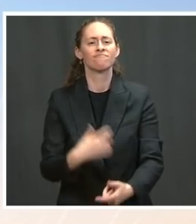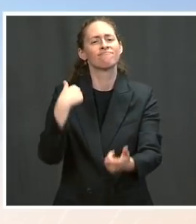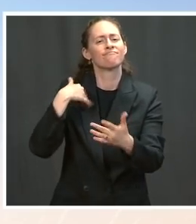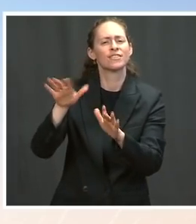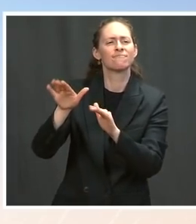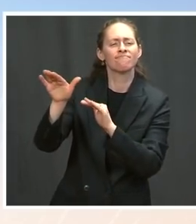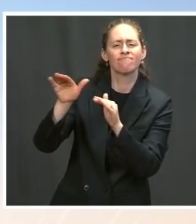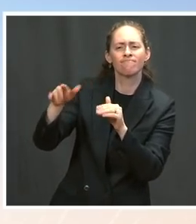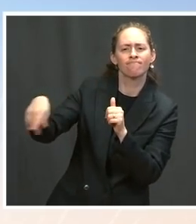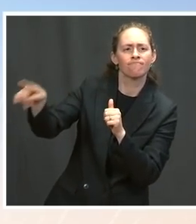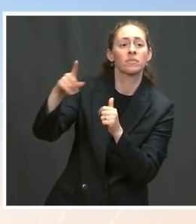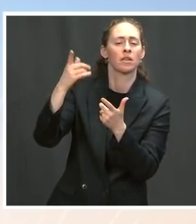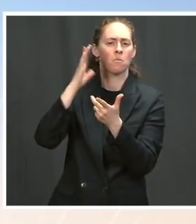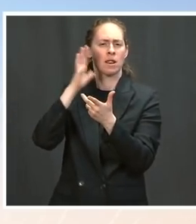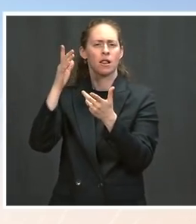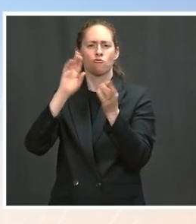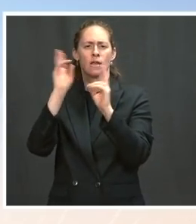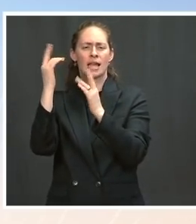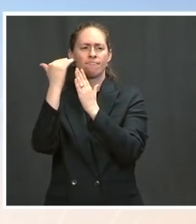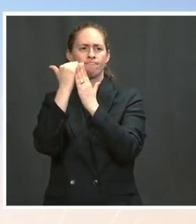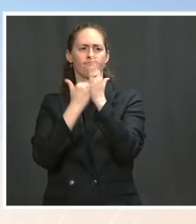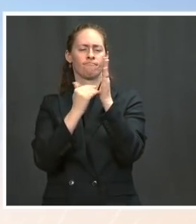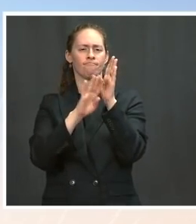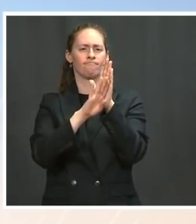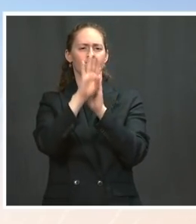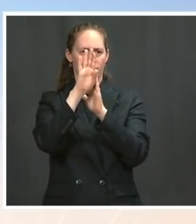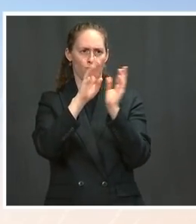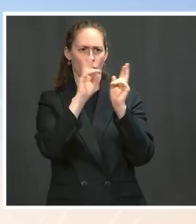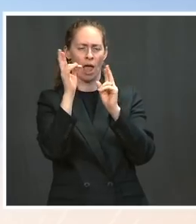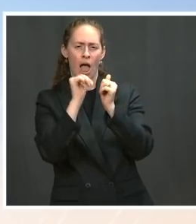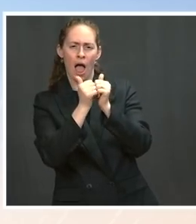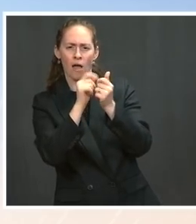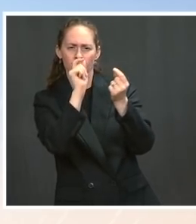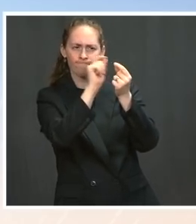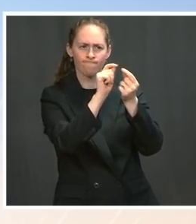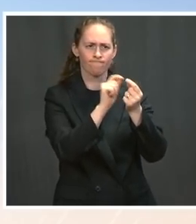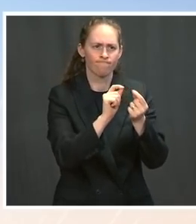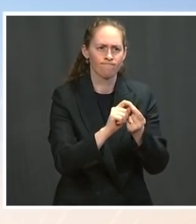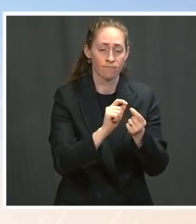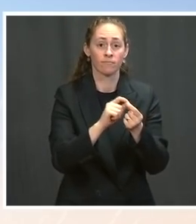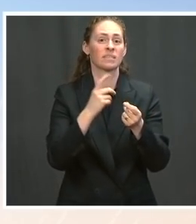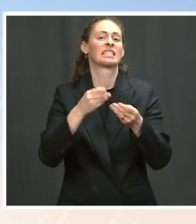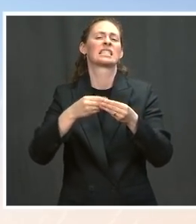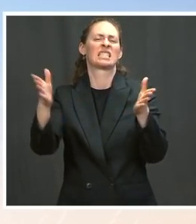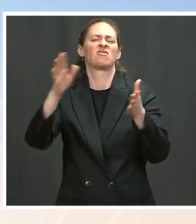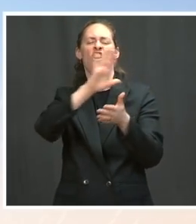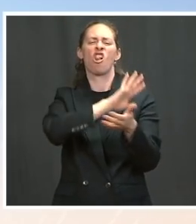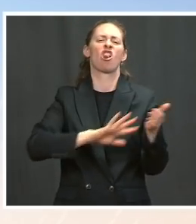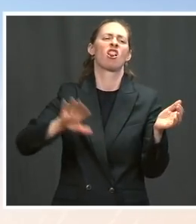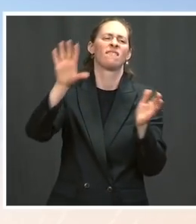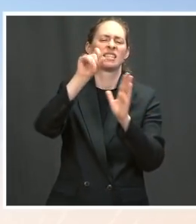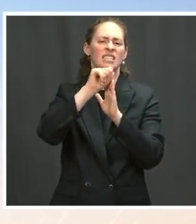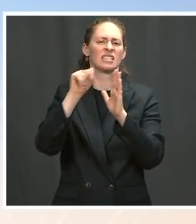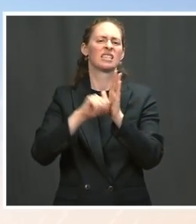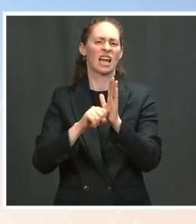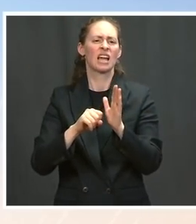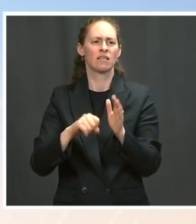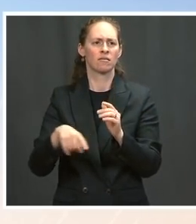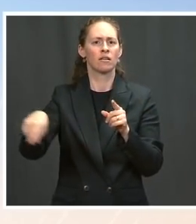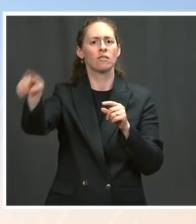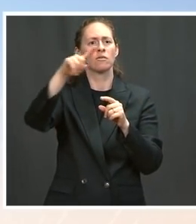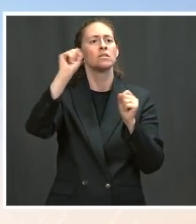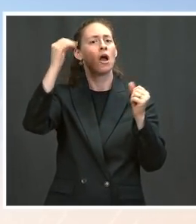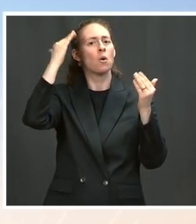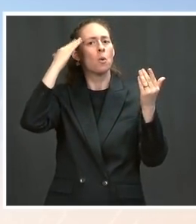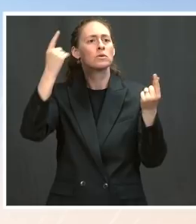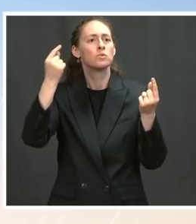get it out the door, and we are finalizing components of that guidance to get it out to states, to childcare providers, to territories so that they